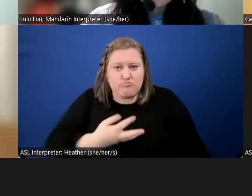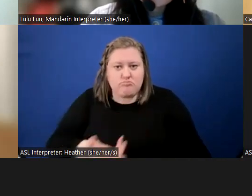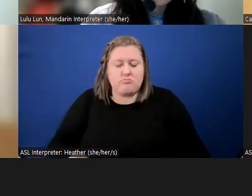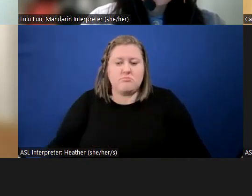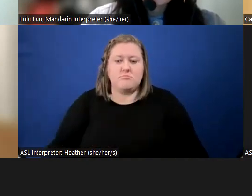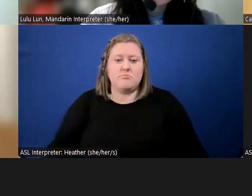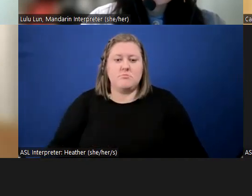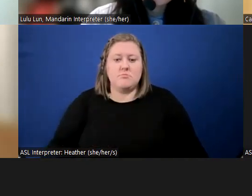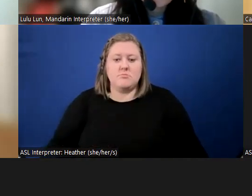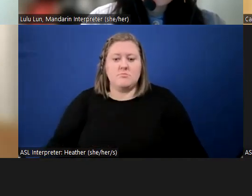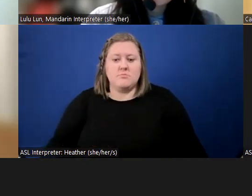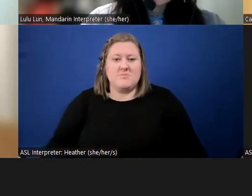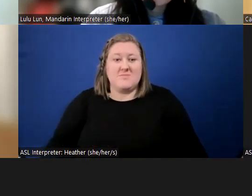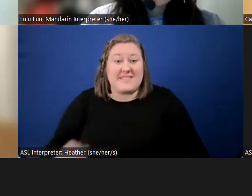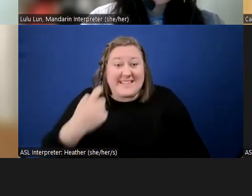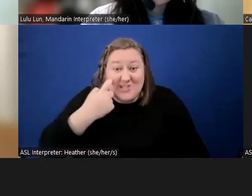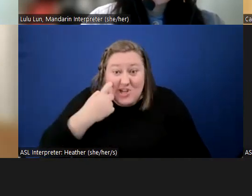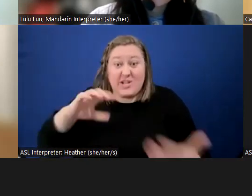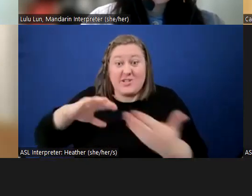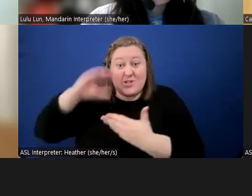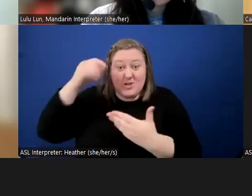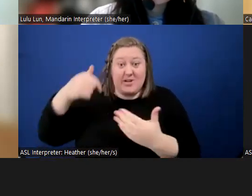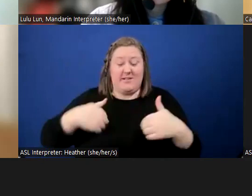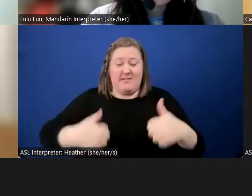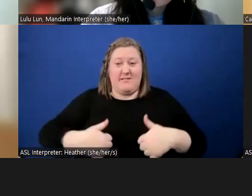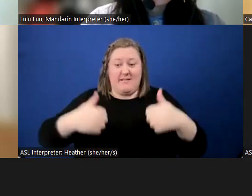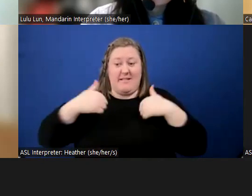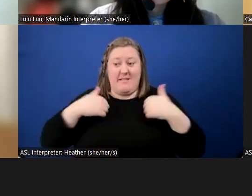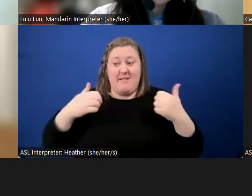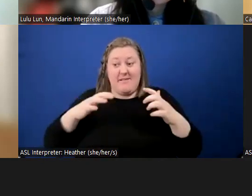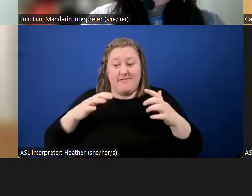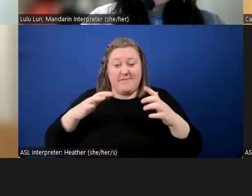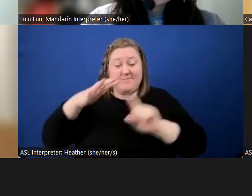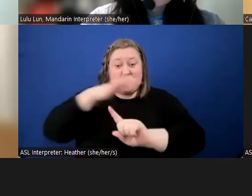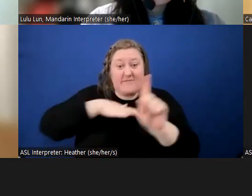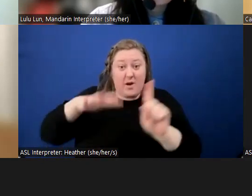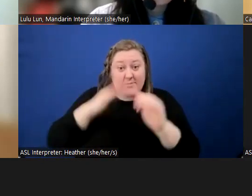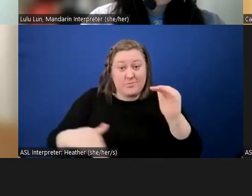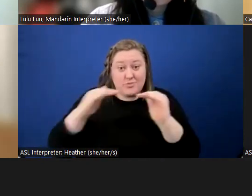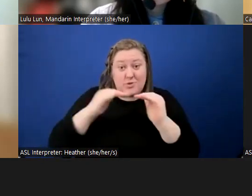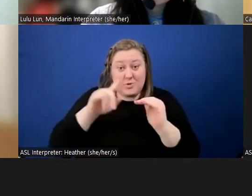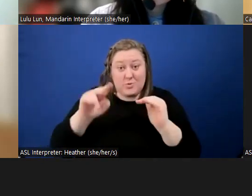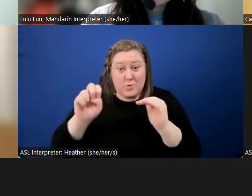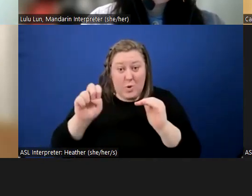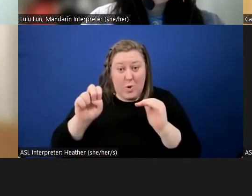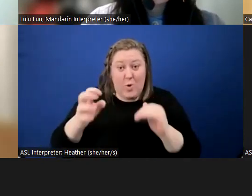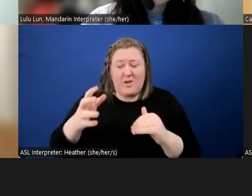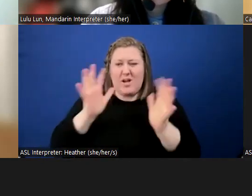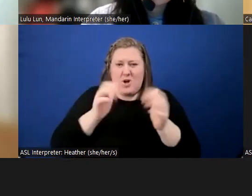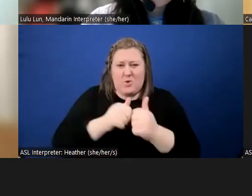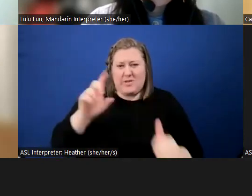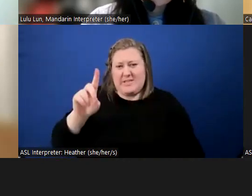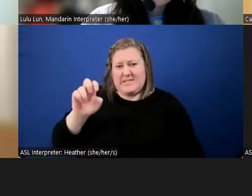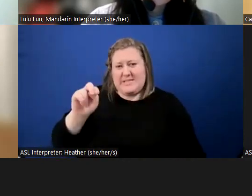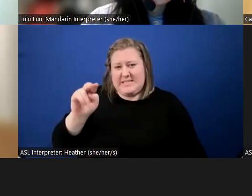You know, I just found out I lived in an environmental justice zone. I talked to Deneen Simpson back in 2015 when we